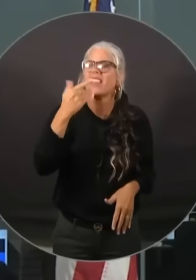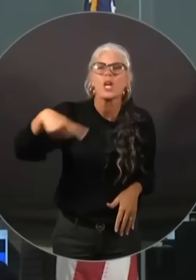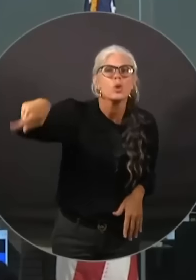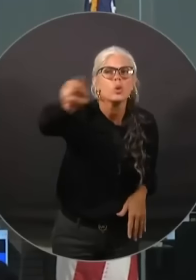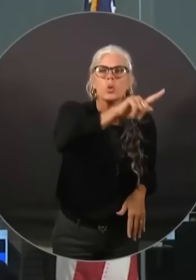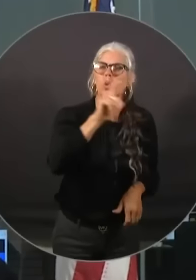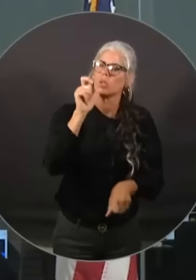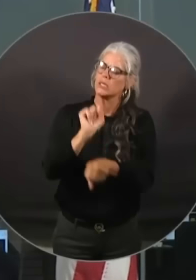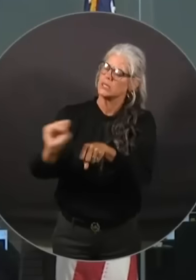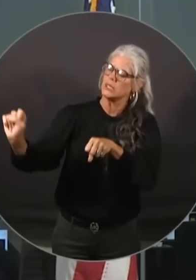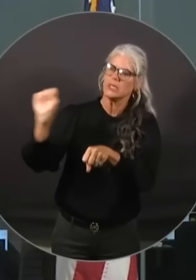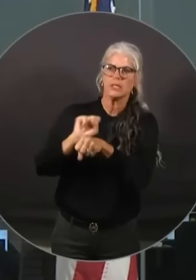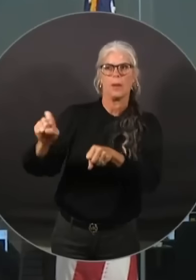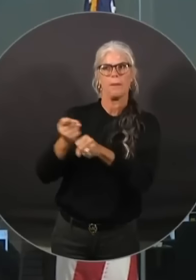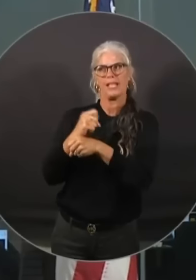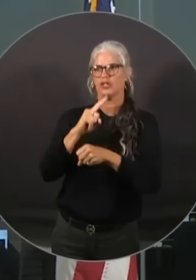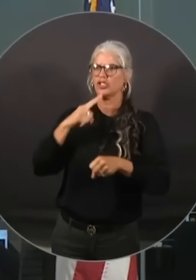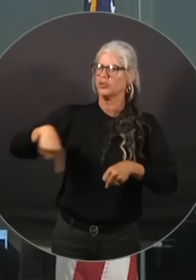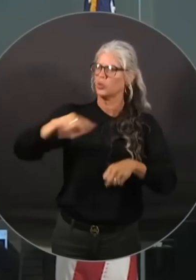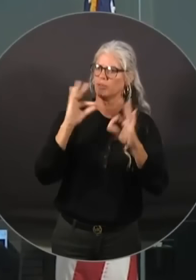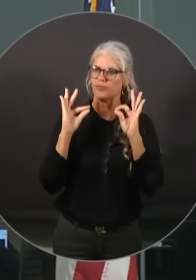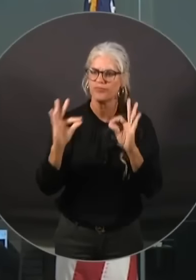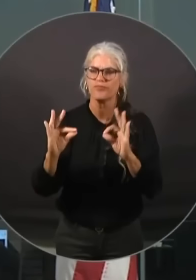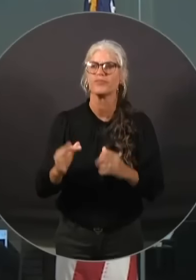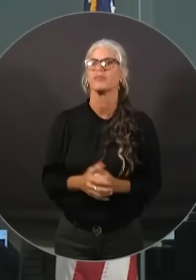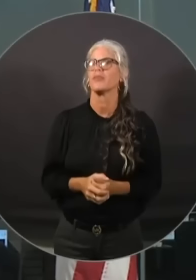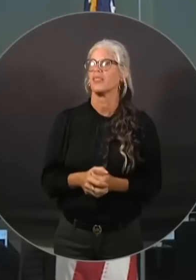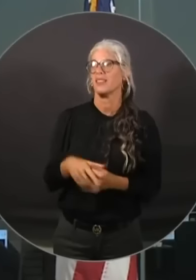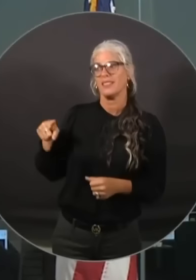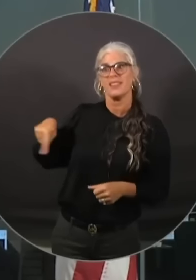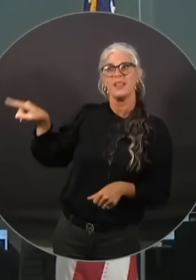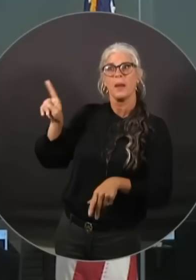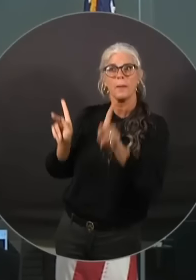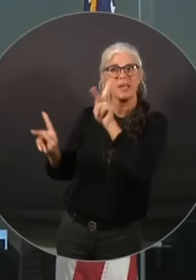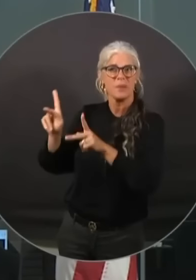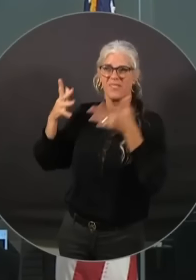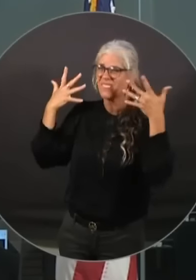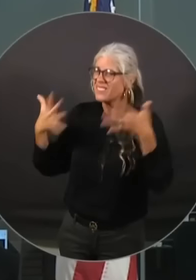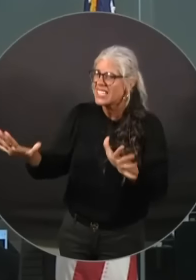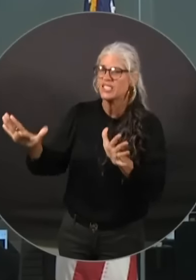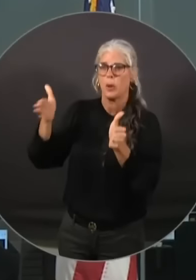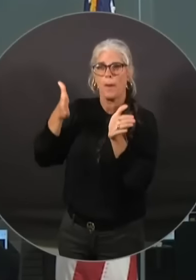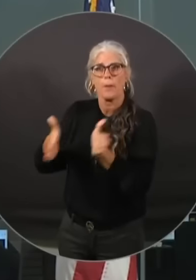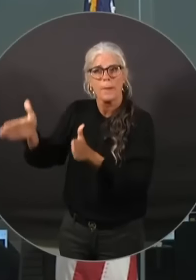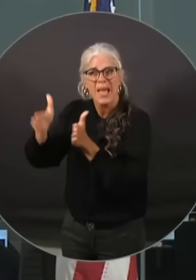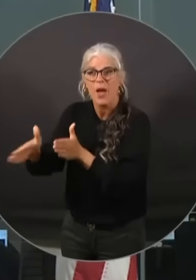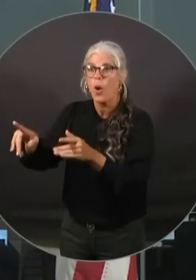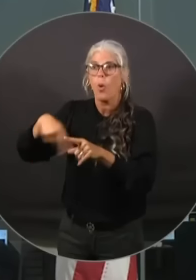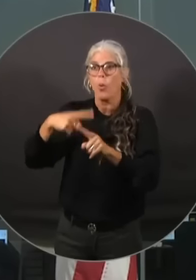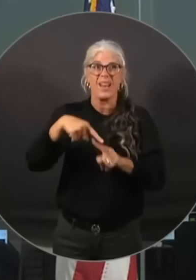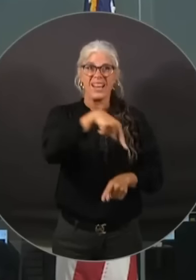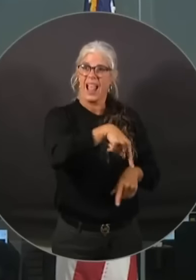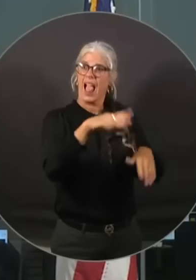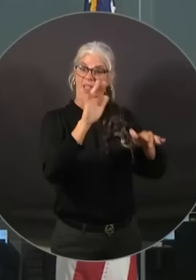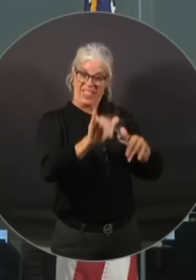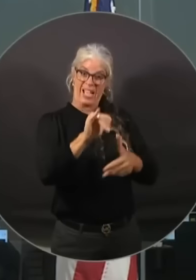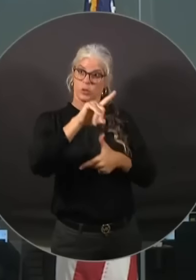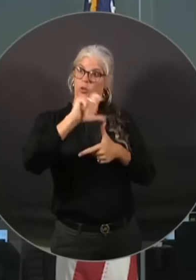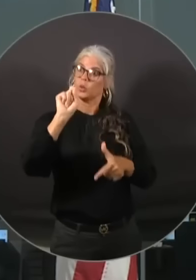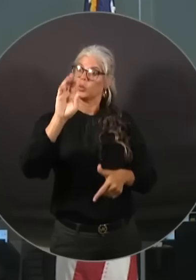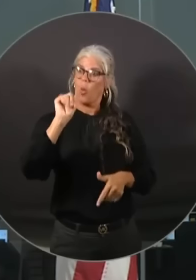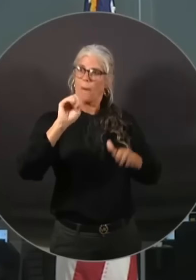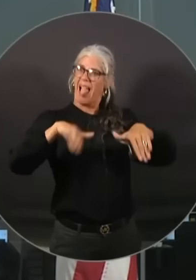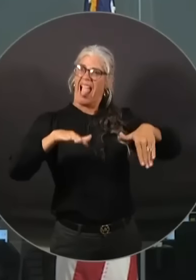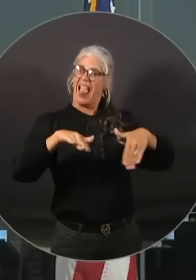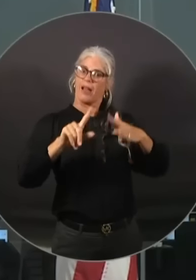point uh they've um started preparing when this thing wasn't even an organized storm just because we know how these things can